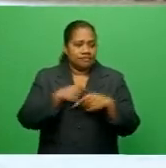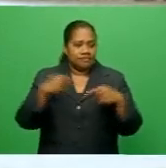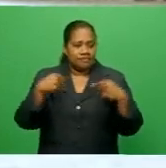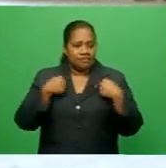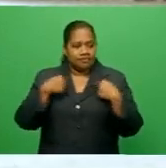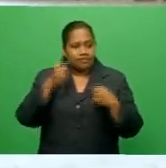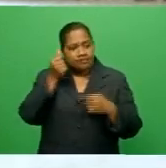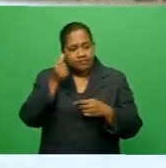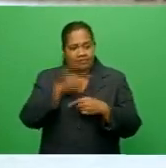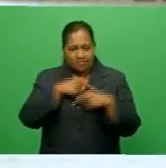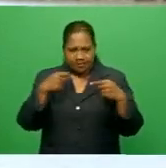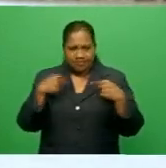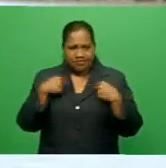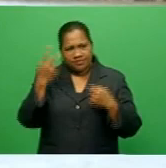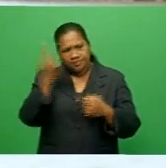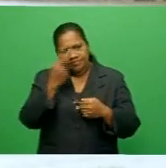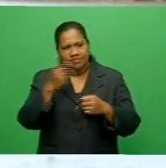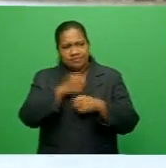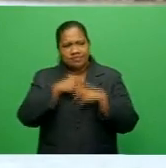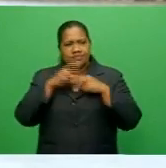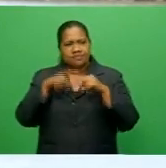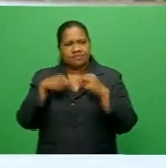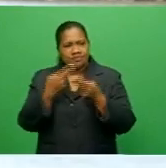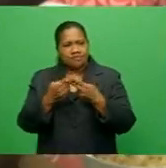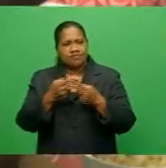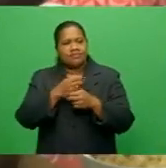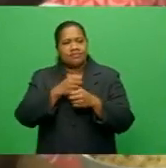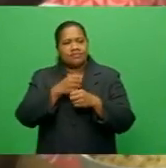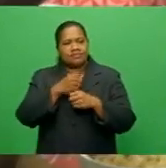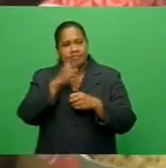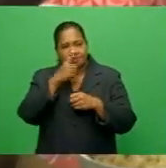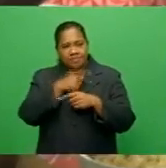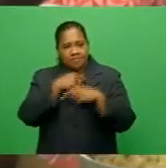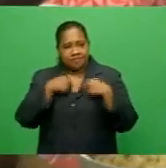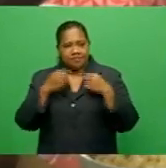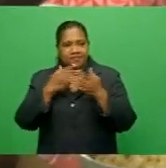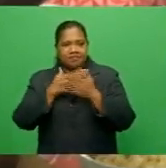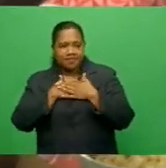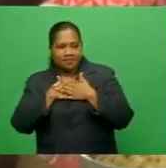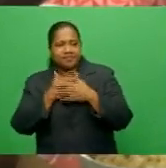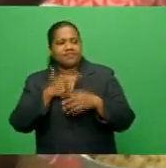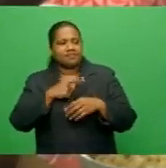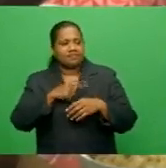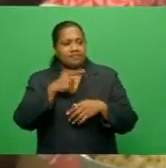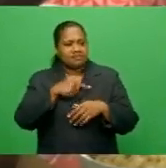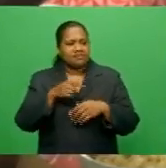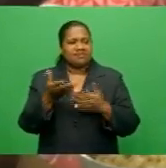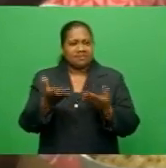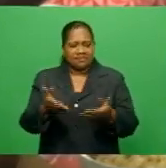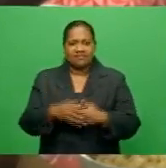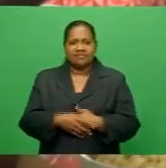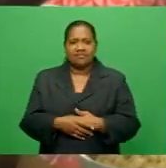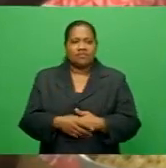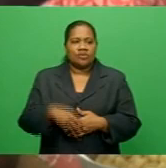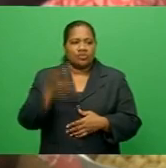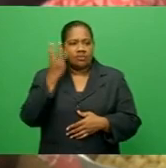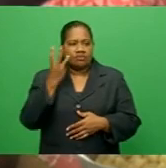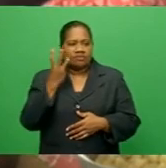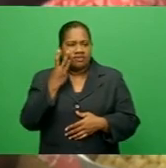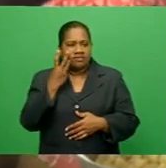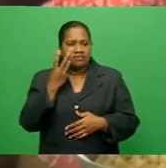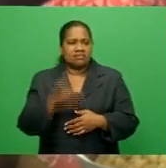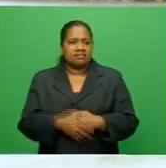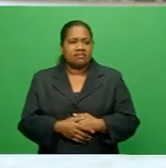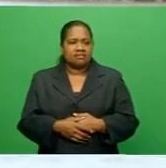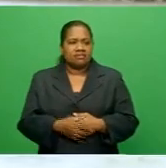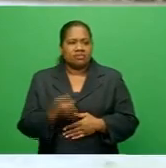our loved ones, because of the conditions of the village post-TC Harold. Women's hygiene, no